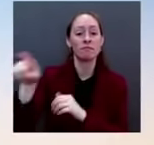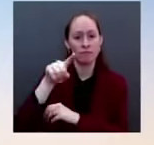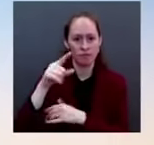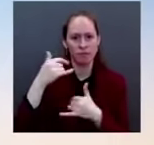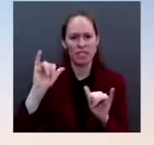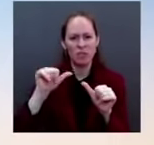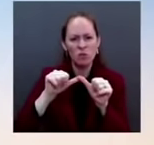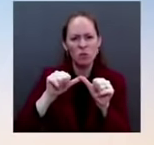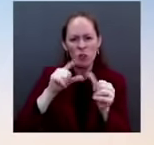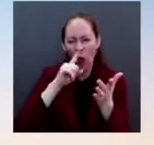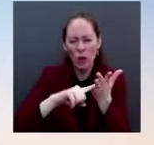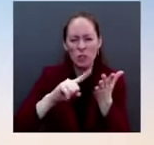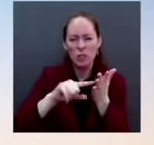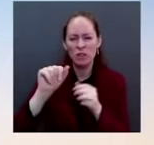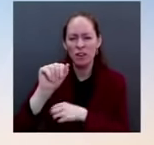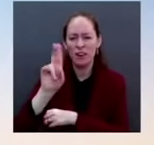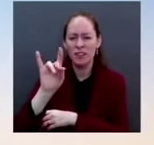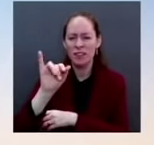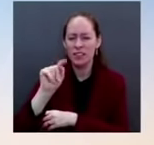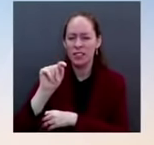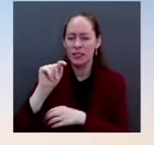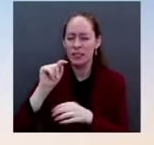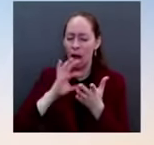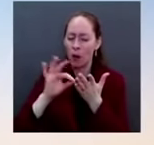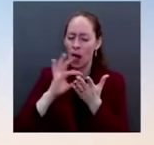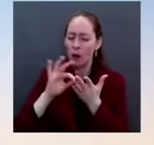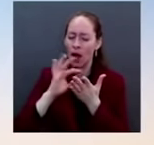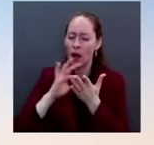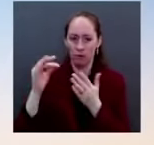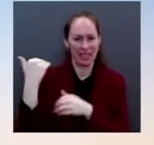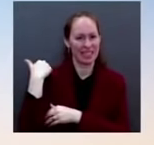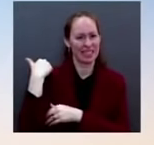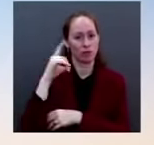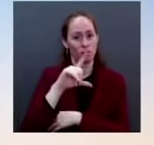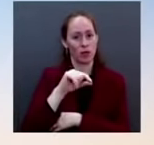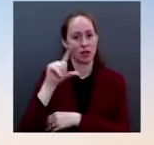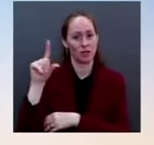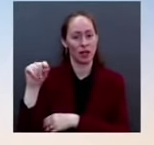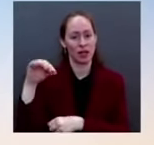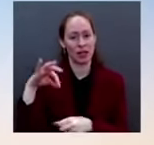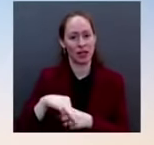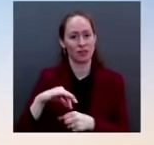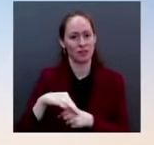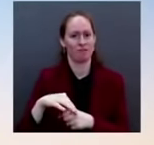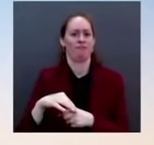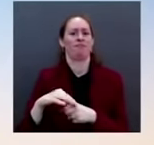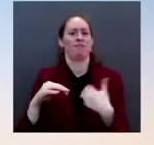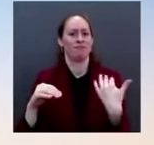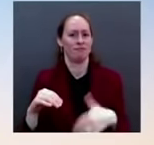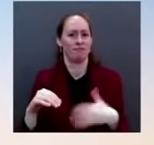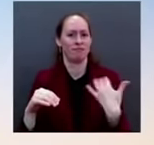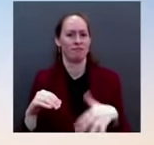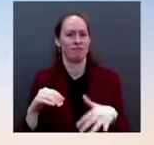that is not making it more difficult to vote, I don't know what is, but maybe Mr. McConnell has a different definition of that. Go ahead. Thanks, Jen.